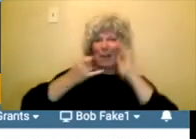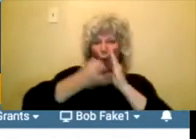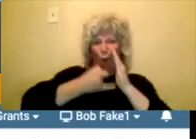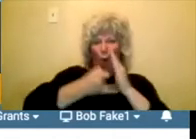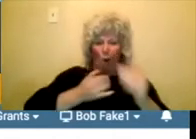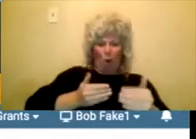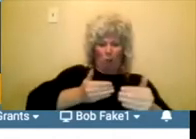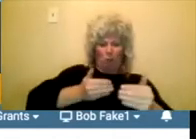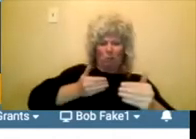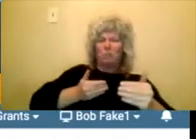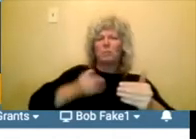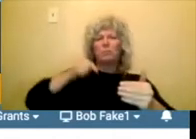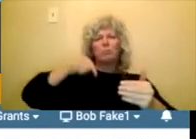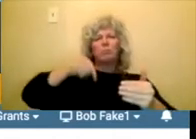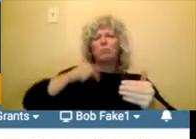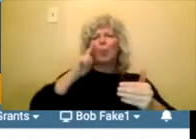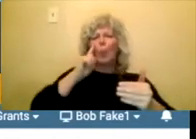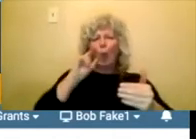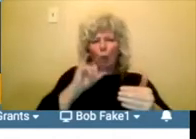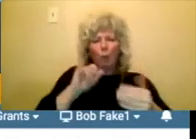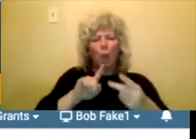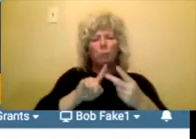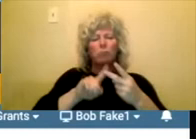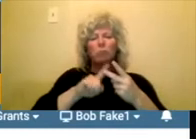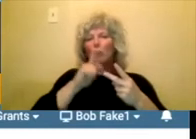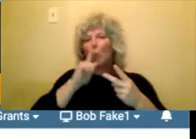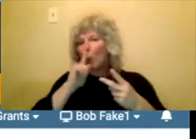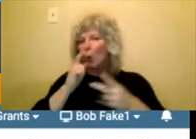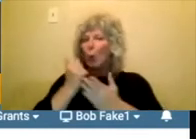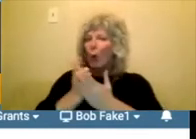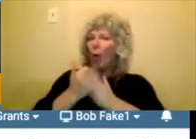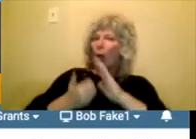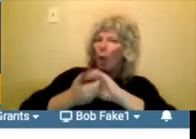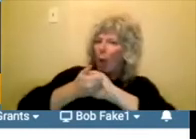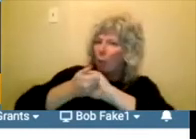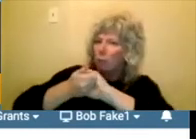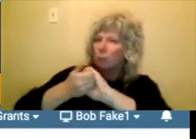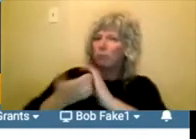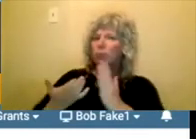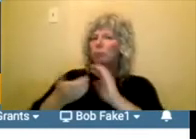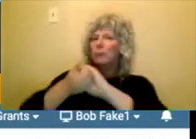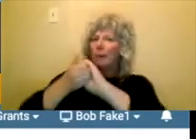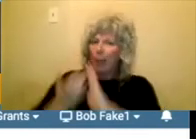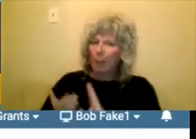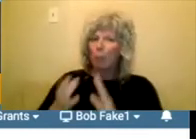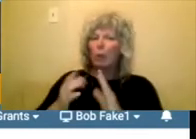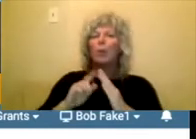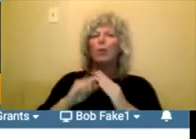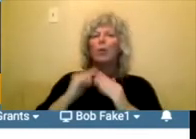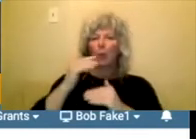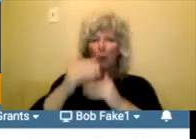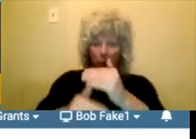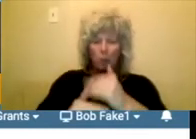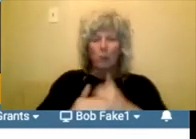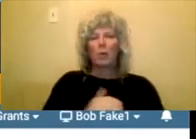Project collaborators, where you're asked to share later on down this tab.